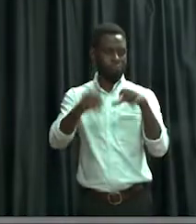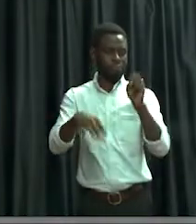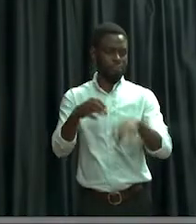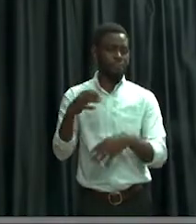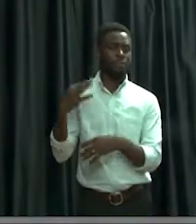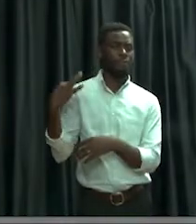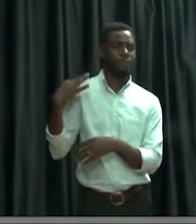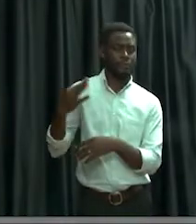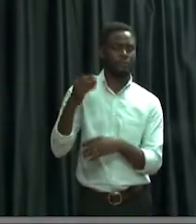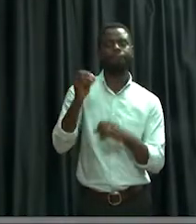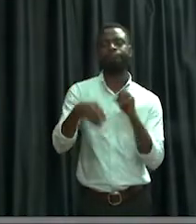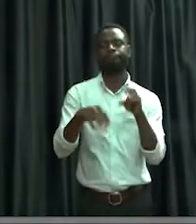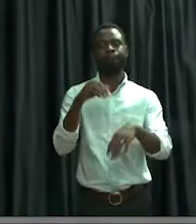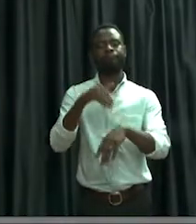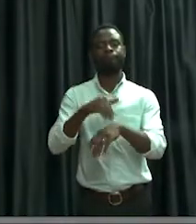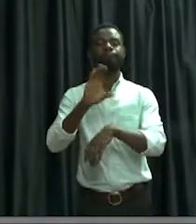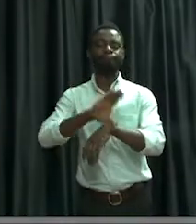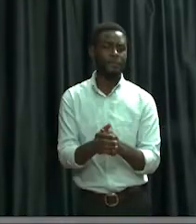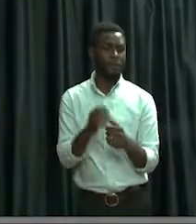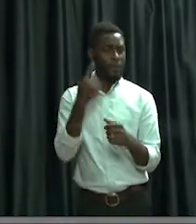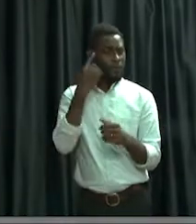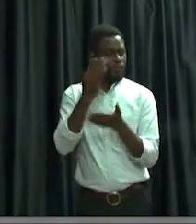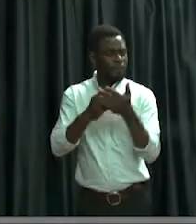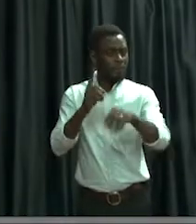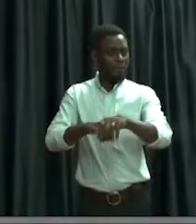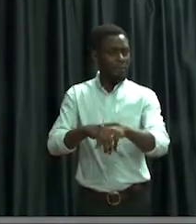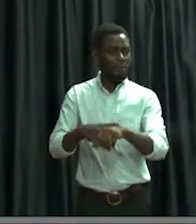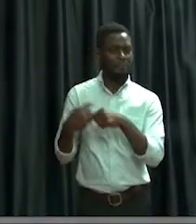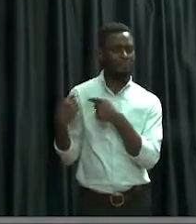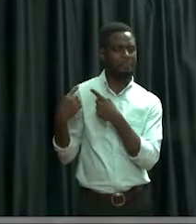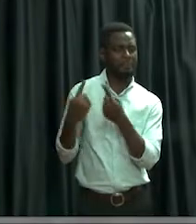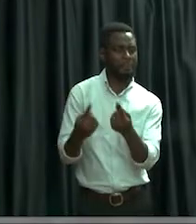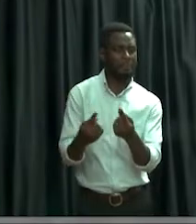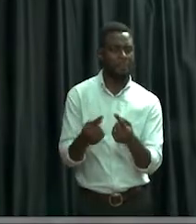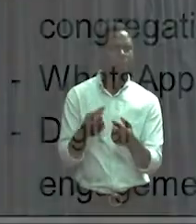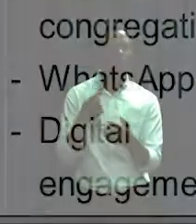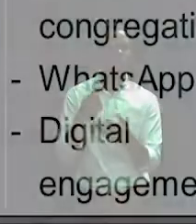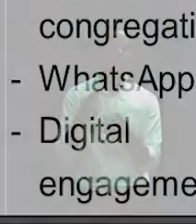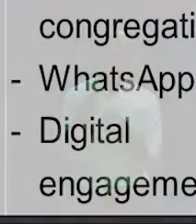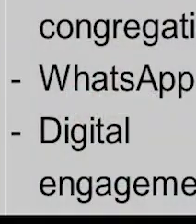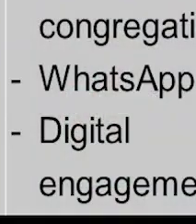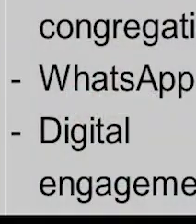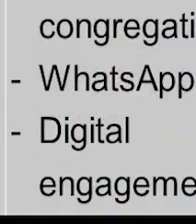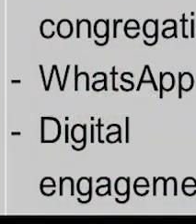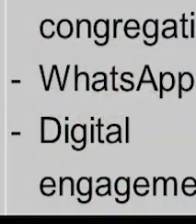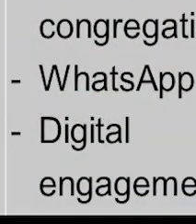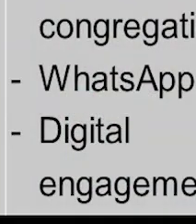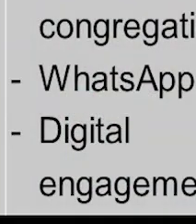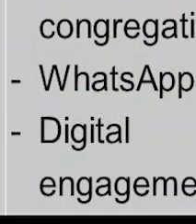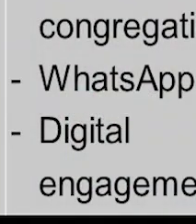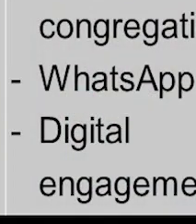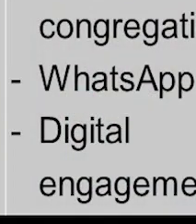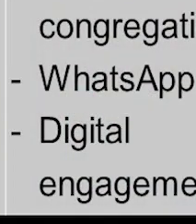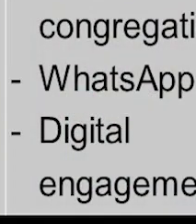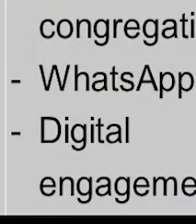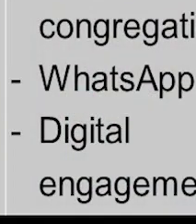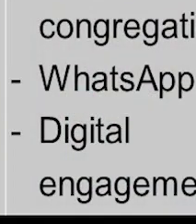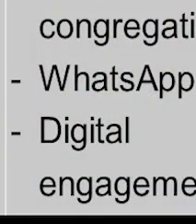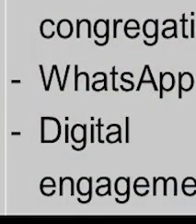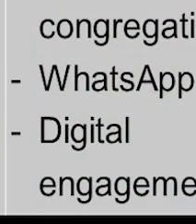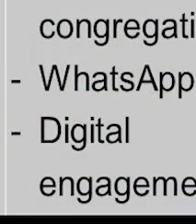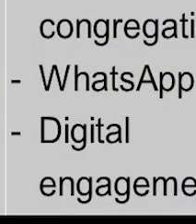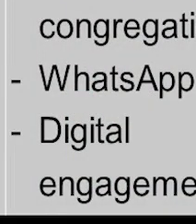giving at church. For some time now, what disruptions have we faced? So, social distancing,